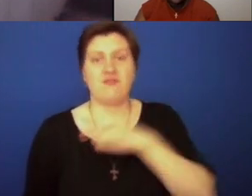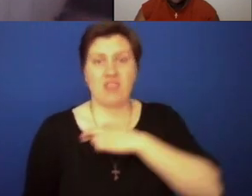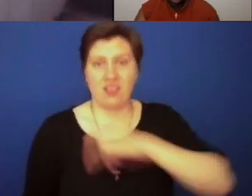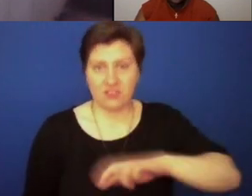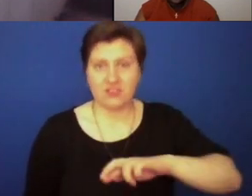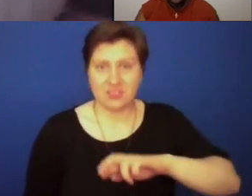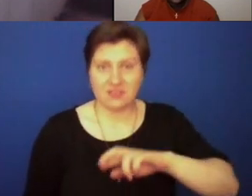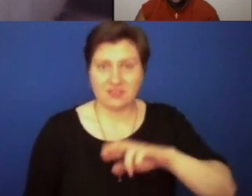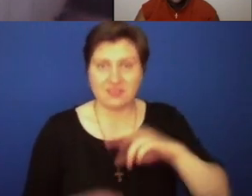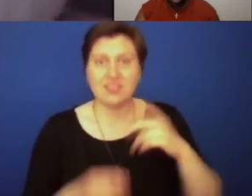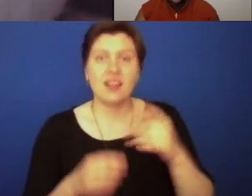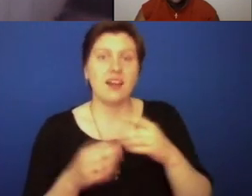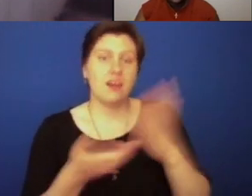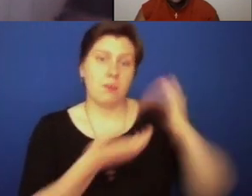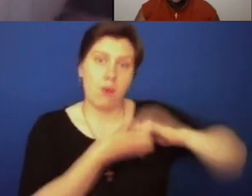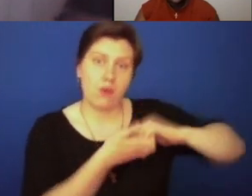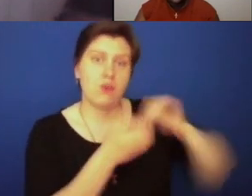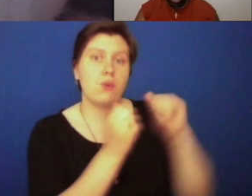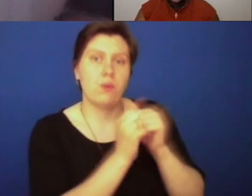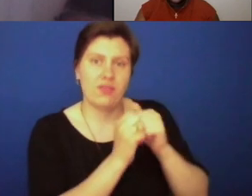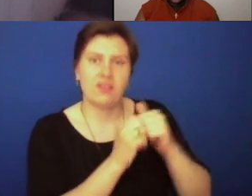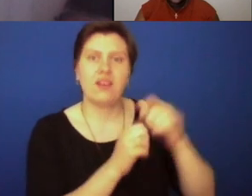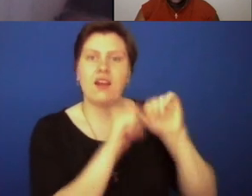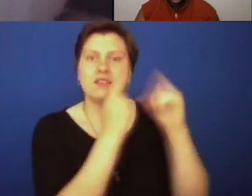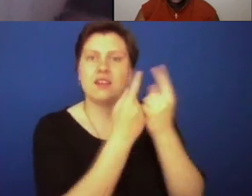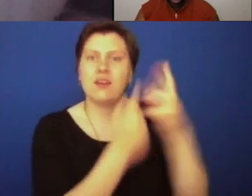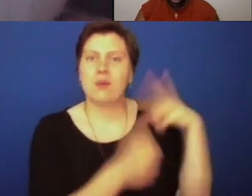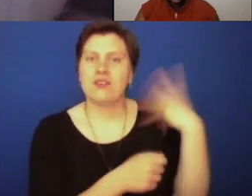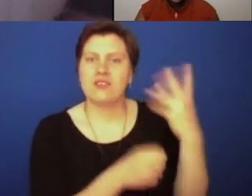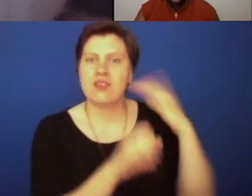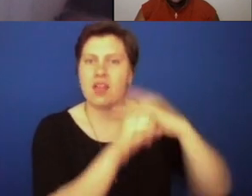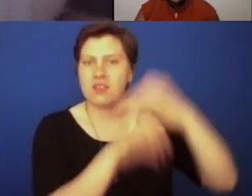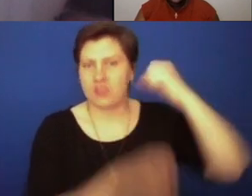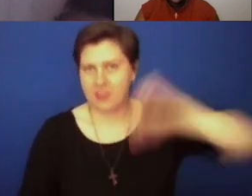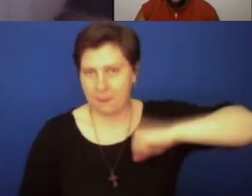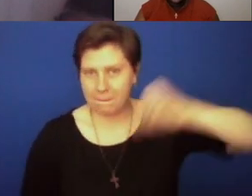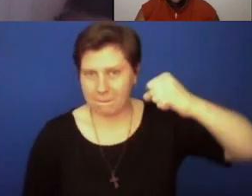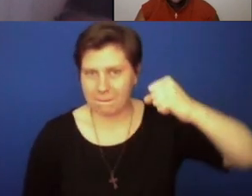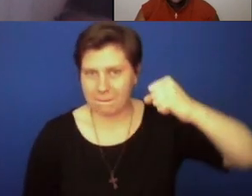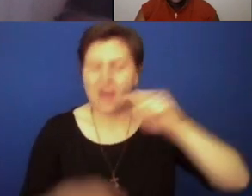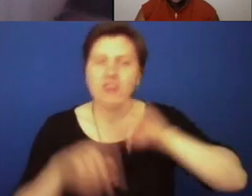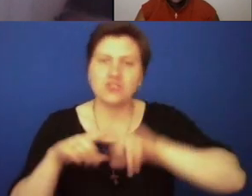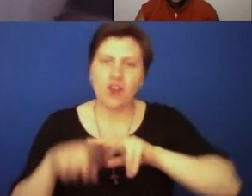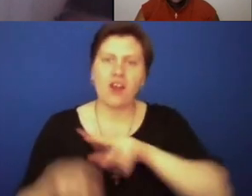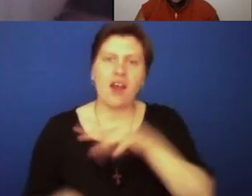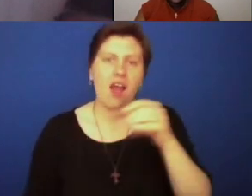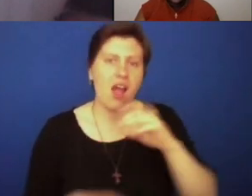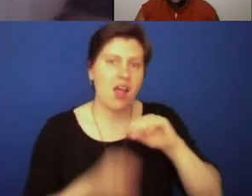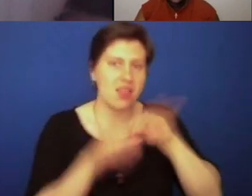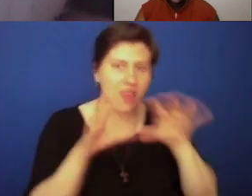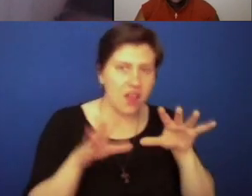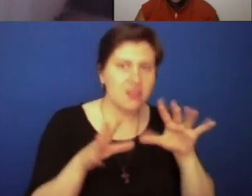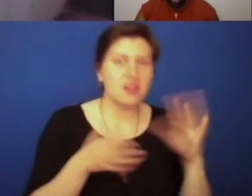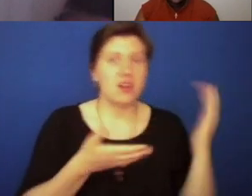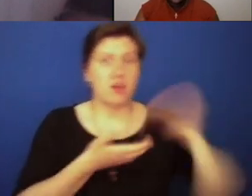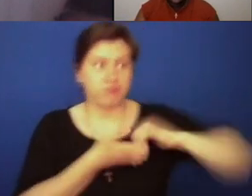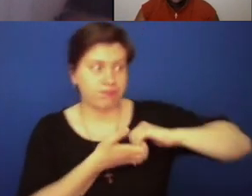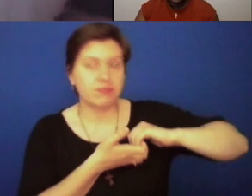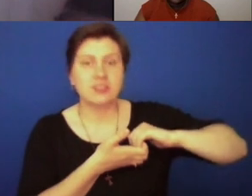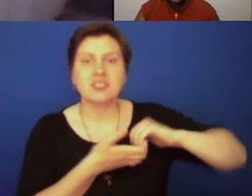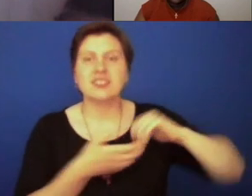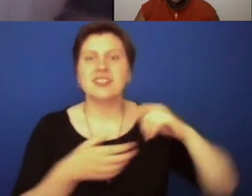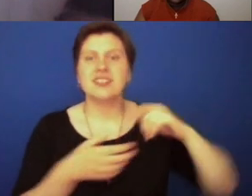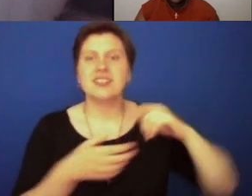.C.'s Theology on Tap. This discussion is part of our Salt and Light series of gatherings for young Catholics exploring links between faith,